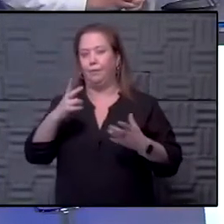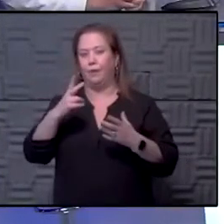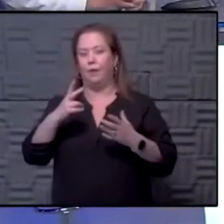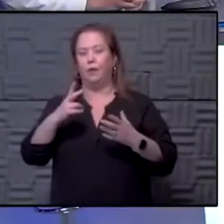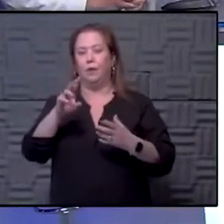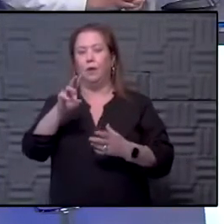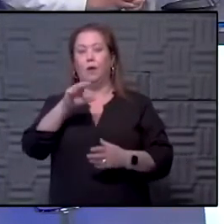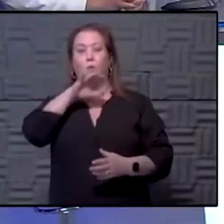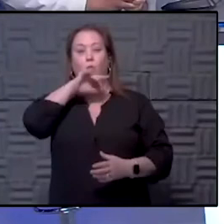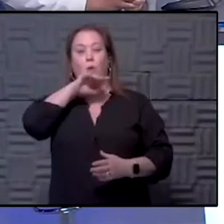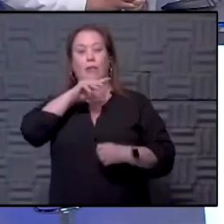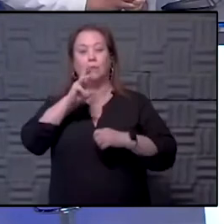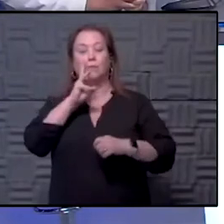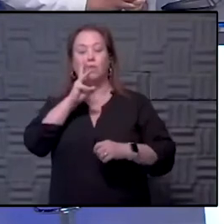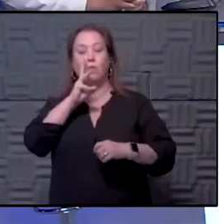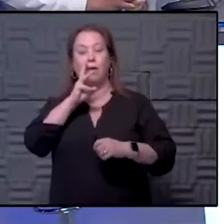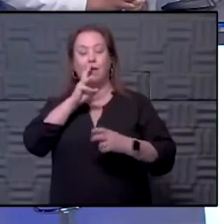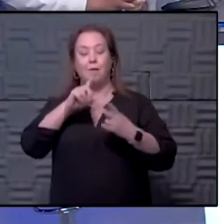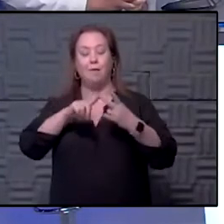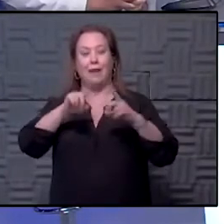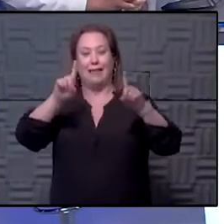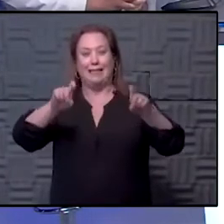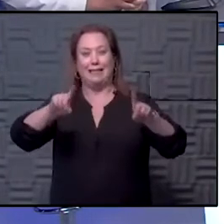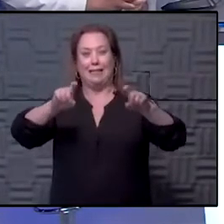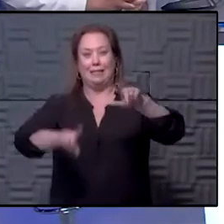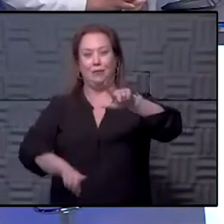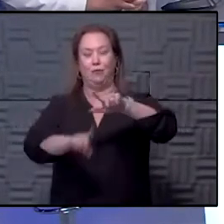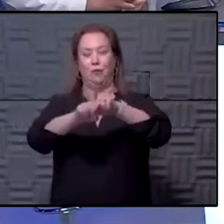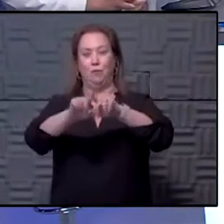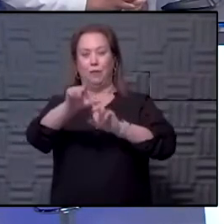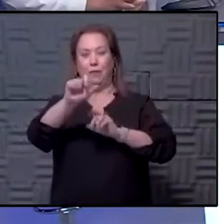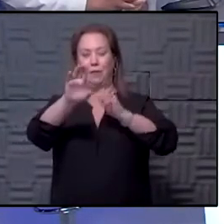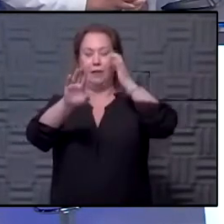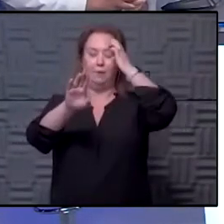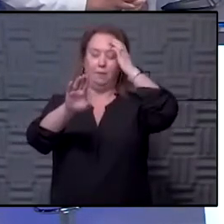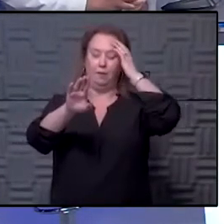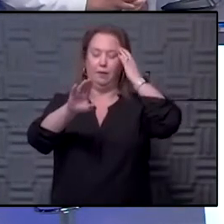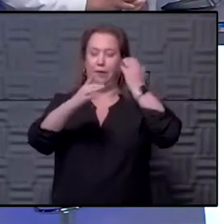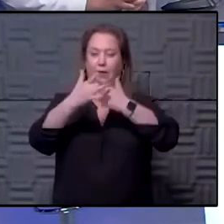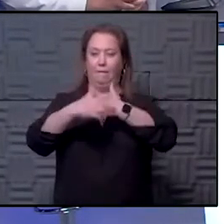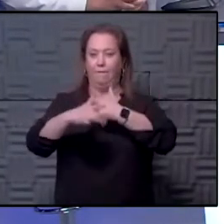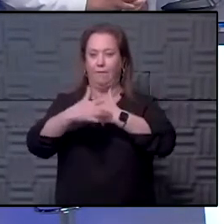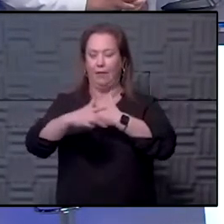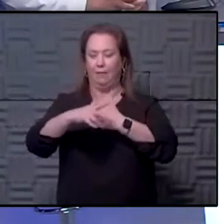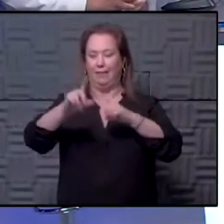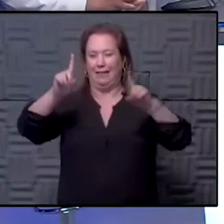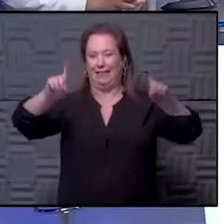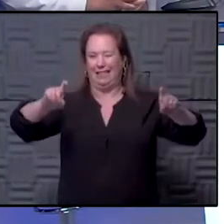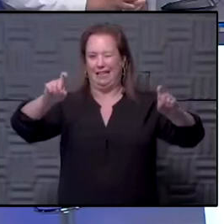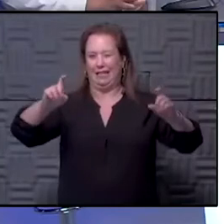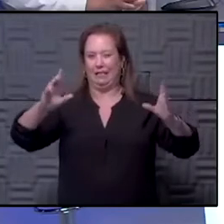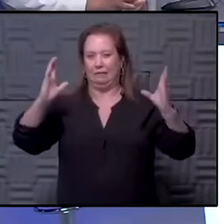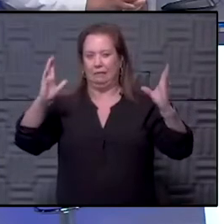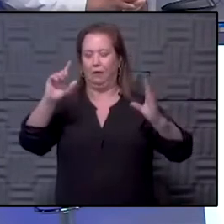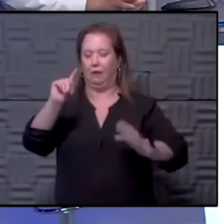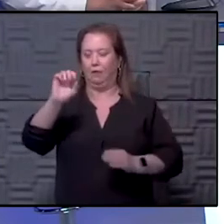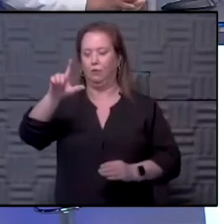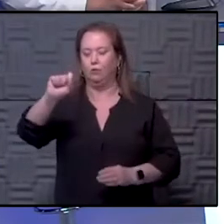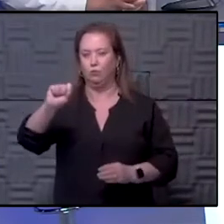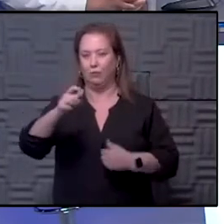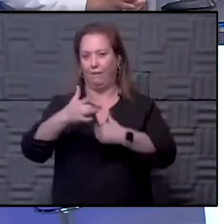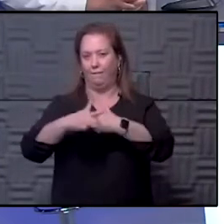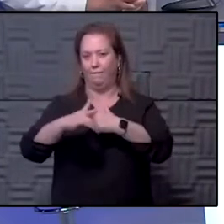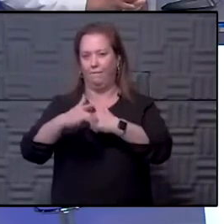wastewater and with some of the tests that come to their lab. Yeah, I don't think that the availability of the test, the tools to do that